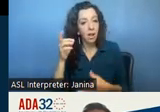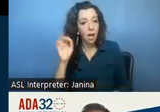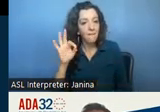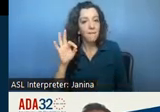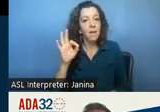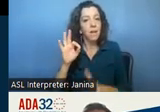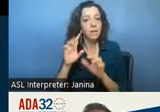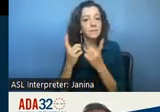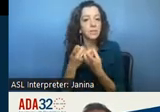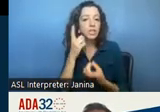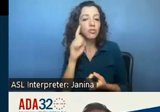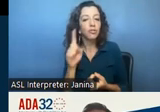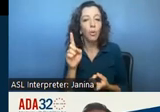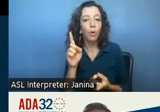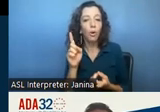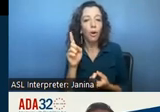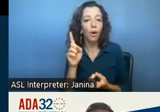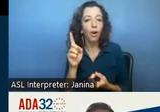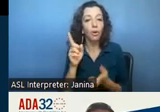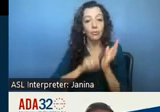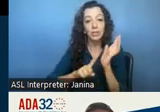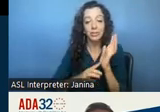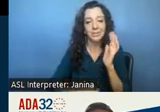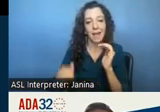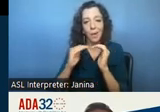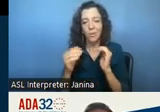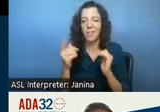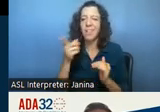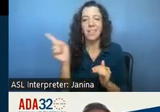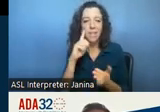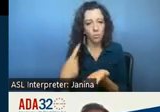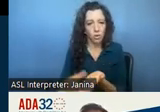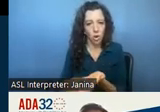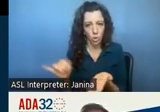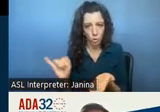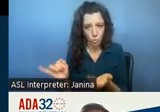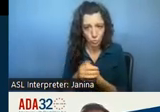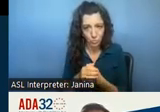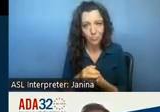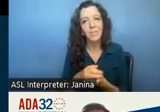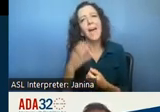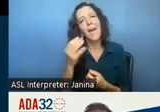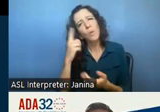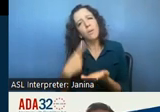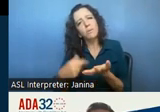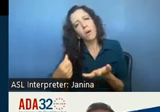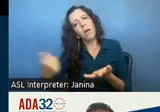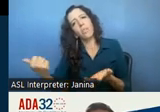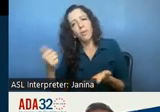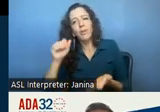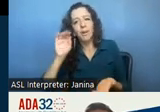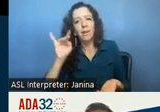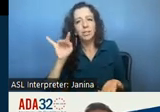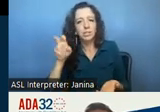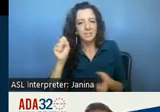sarah steenhausen will touch on a few of these initiatives as well as well as other initiatives outside of cda that also